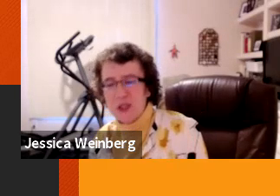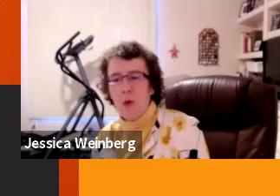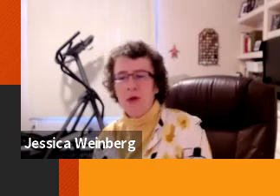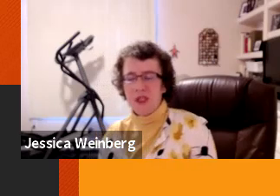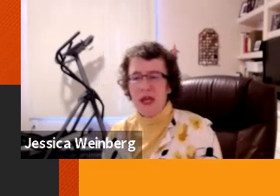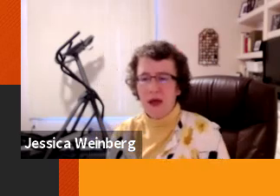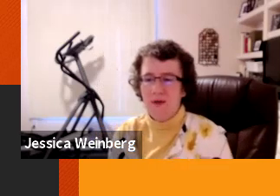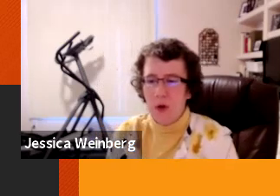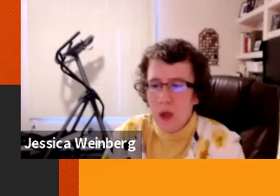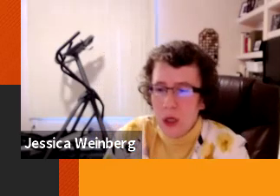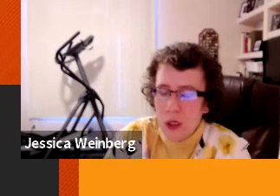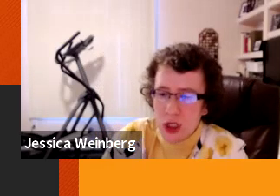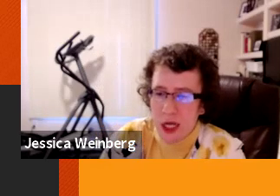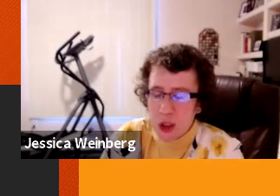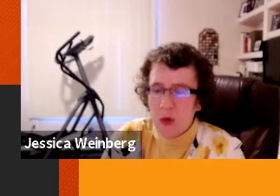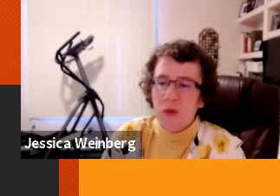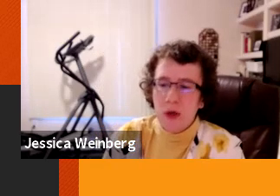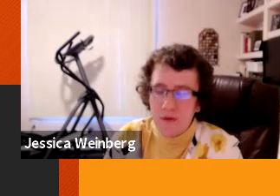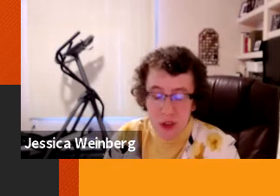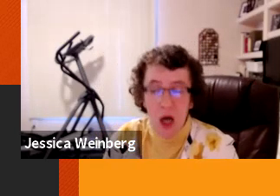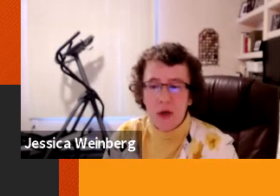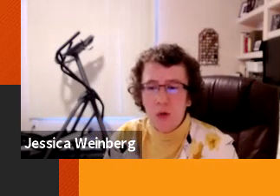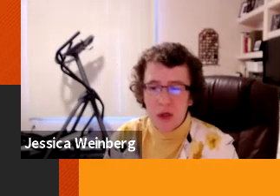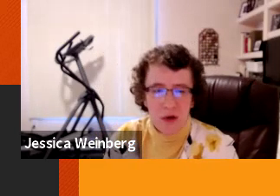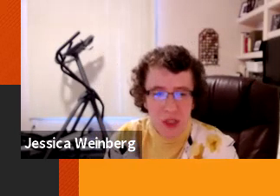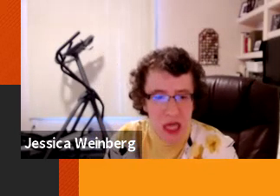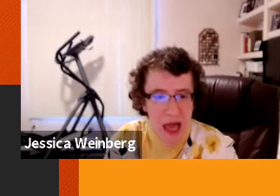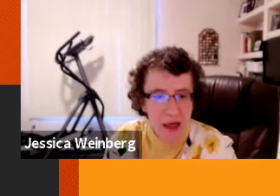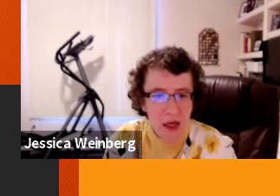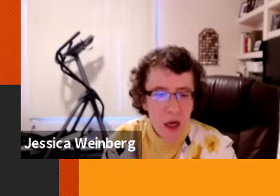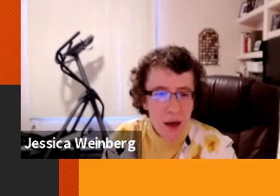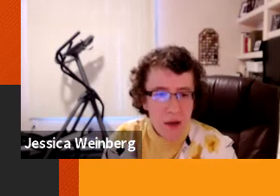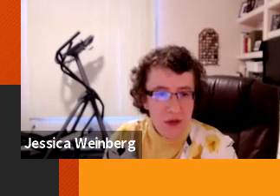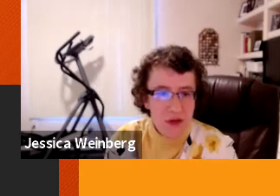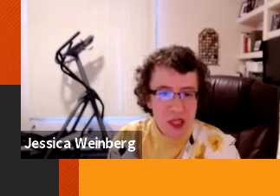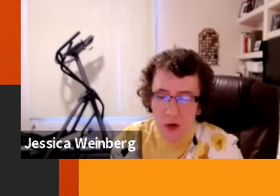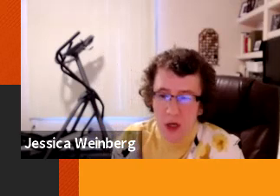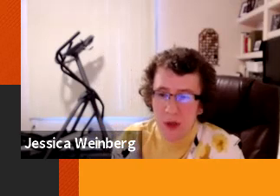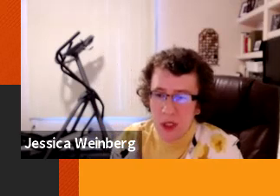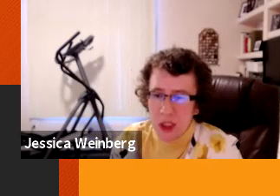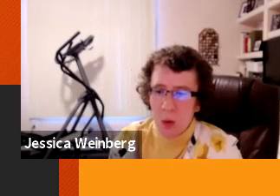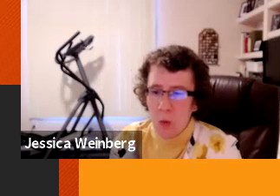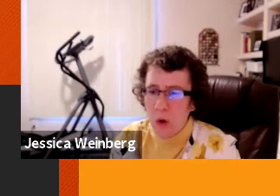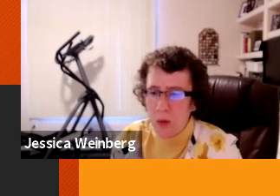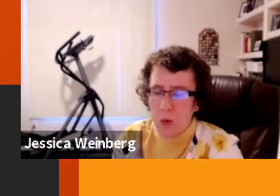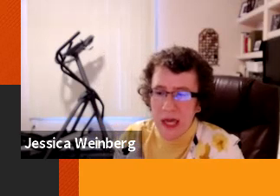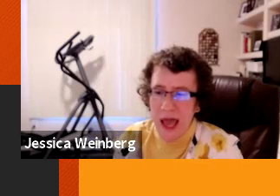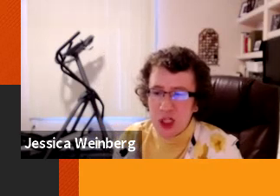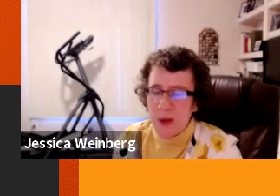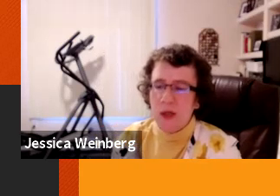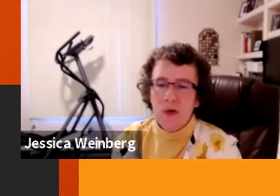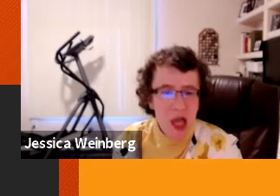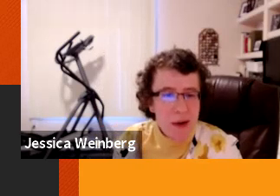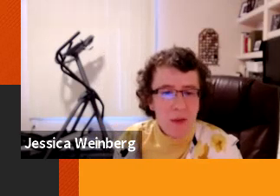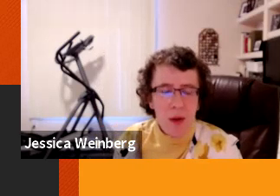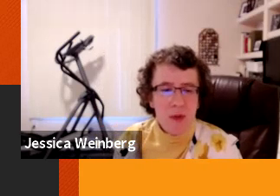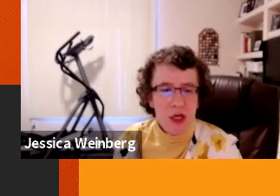have not supported state level changes that would be good for total you will hear them say these other communities we we can't